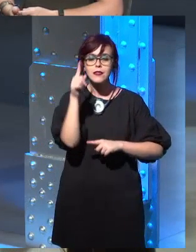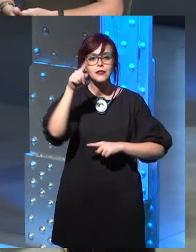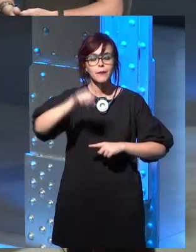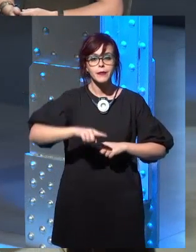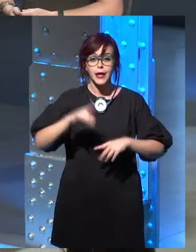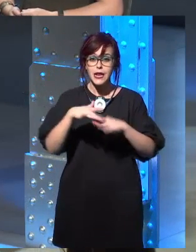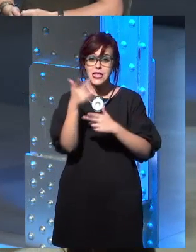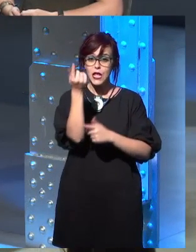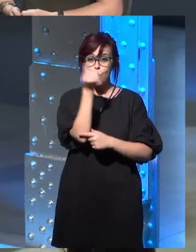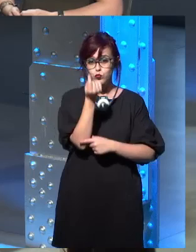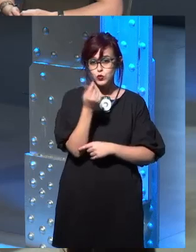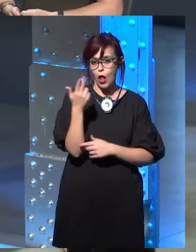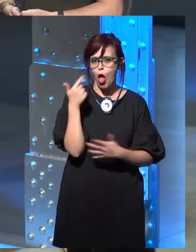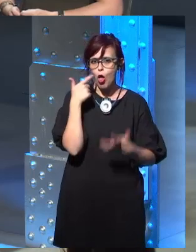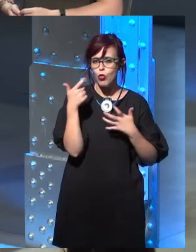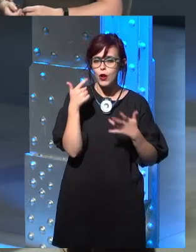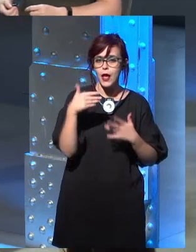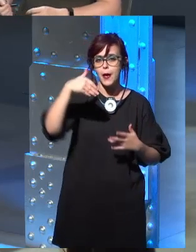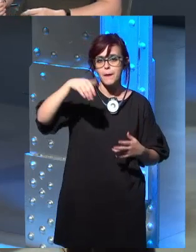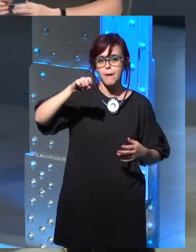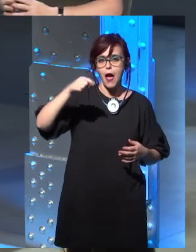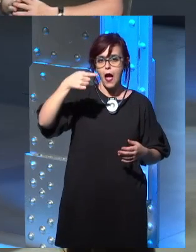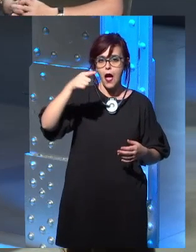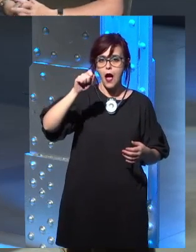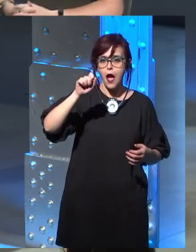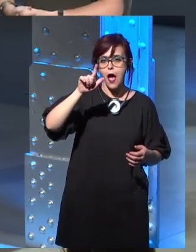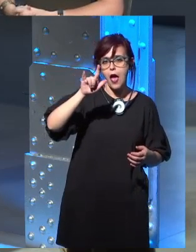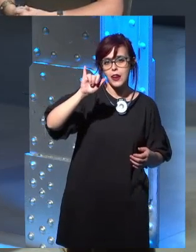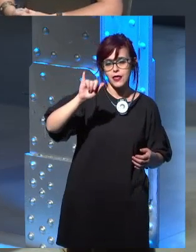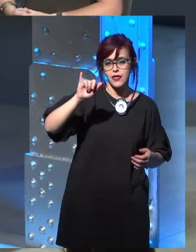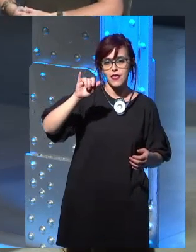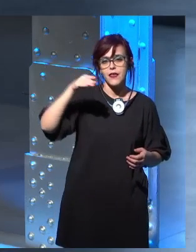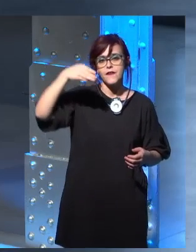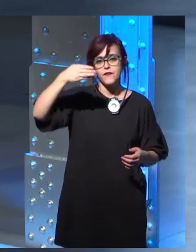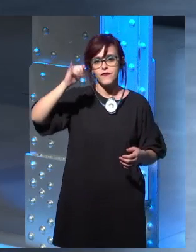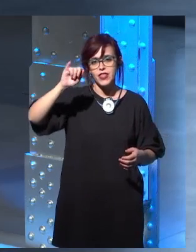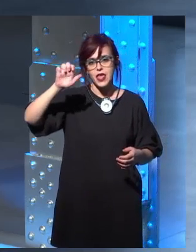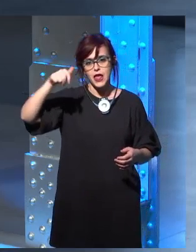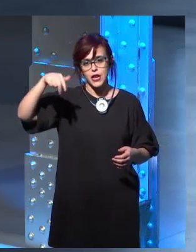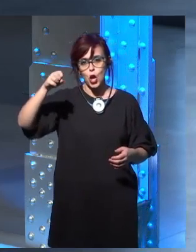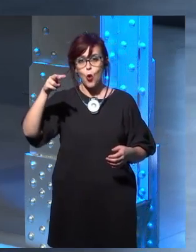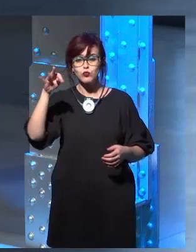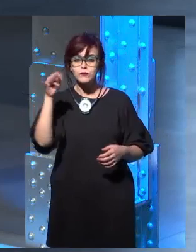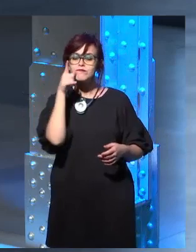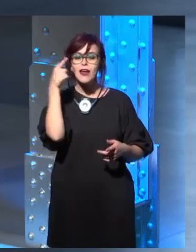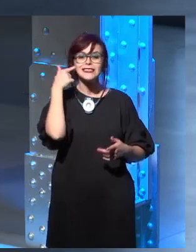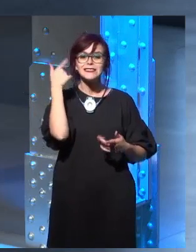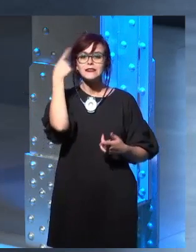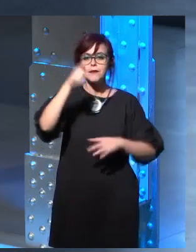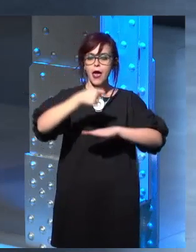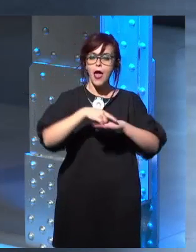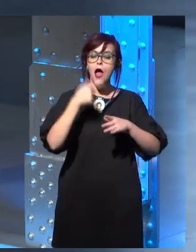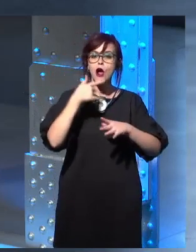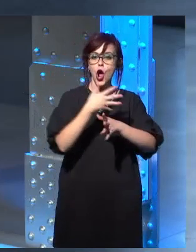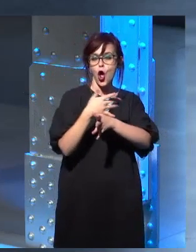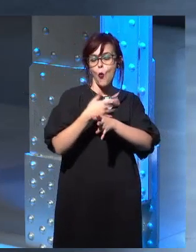many of the drawings behind the landscapes in these books. And we also have Magali